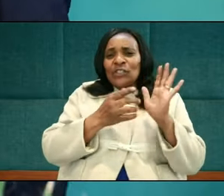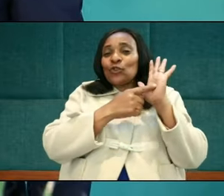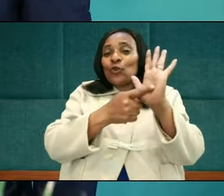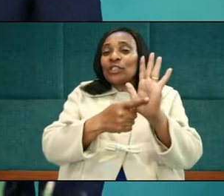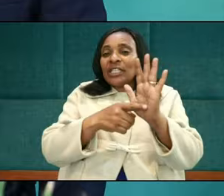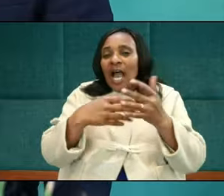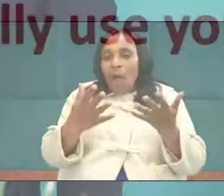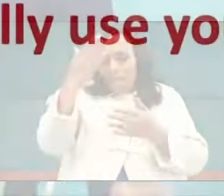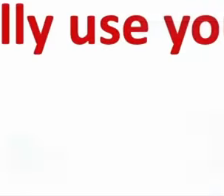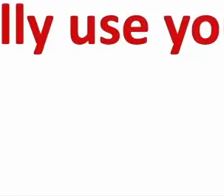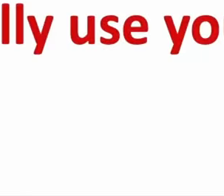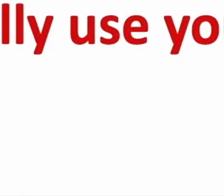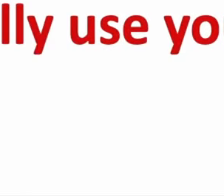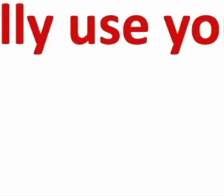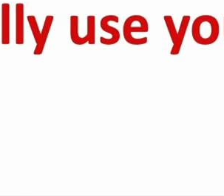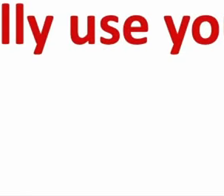meekness means. He says,